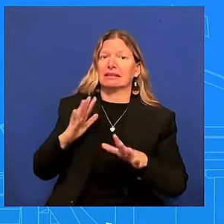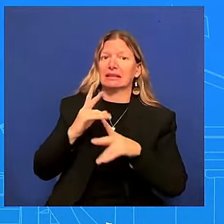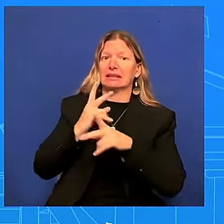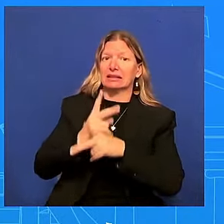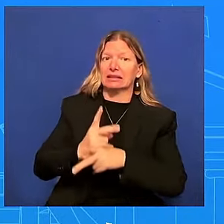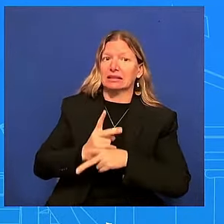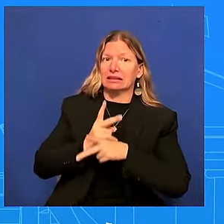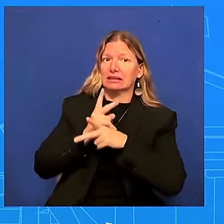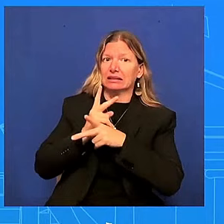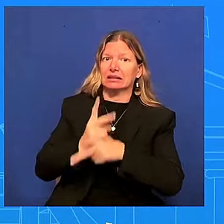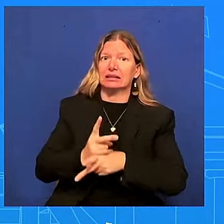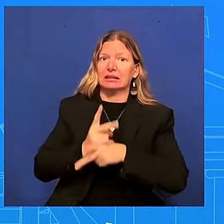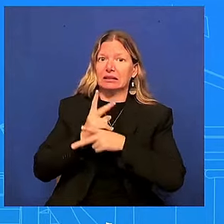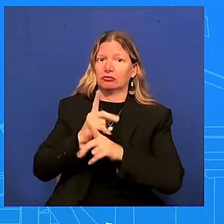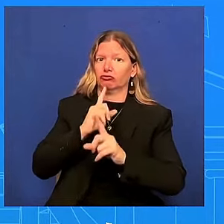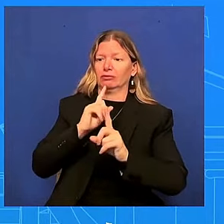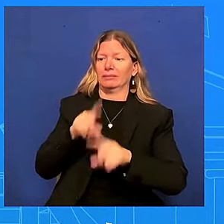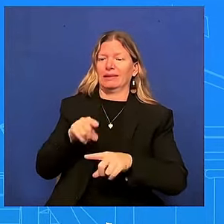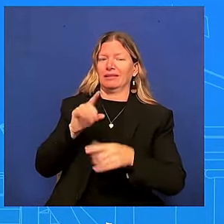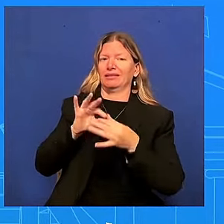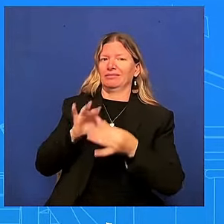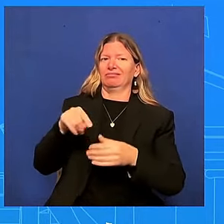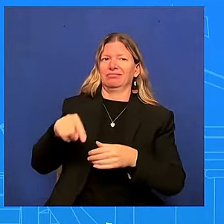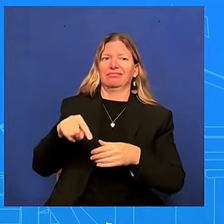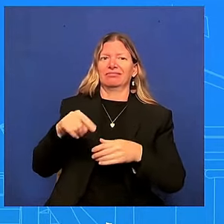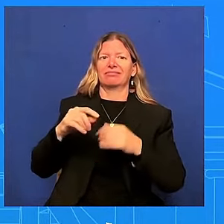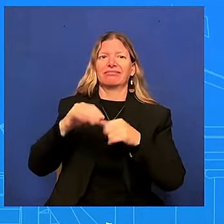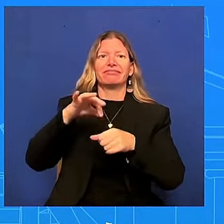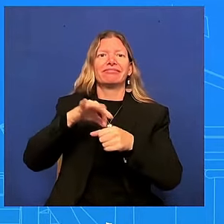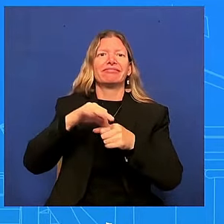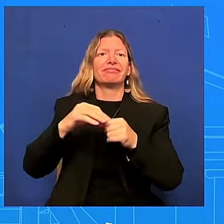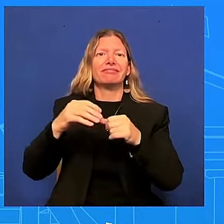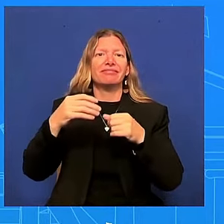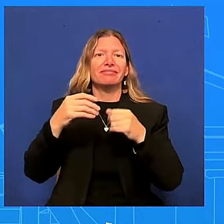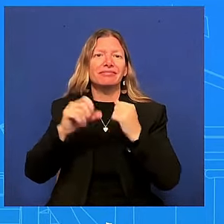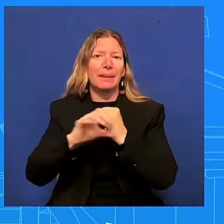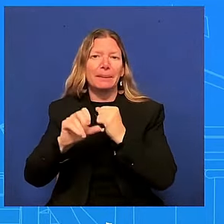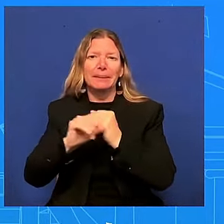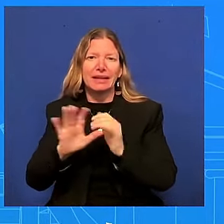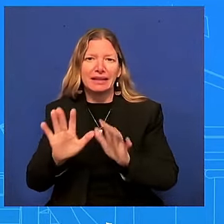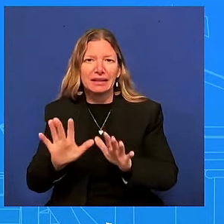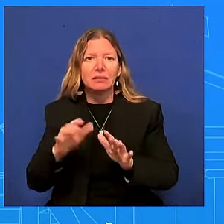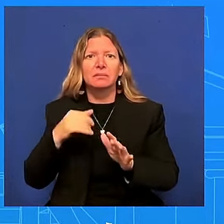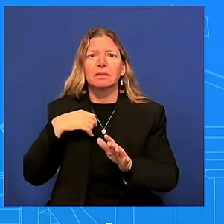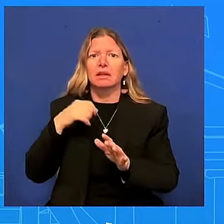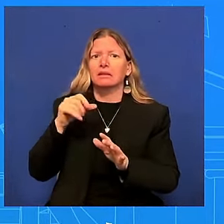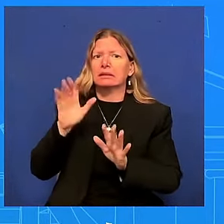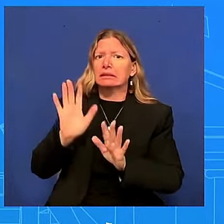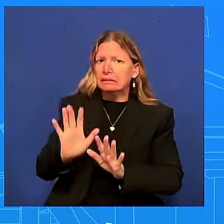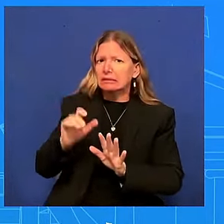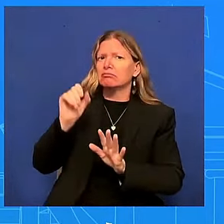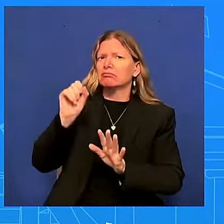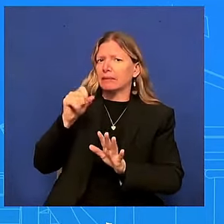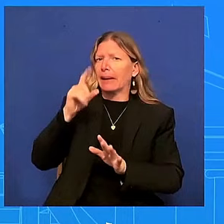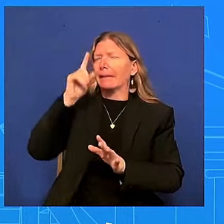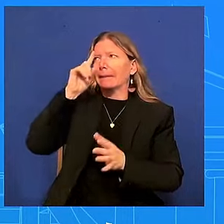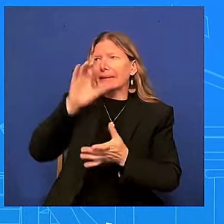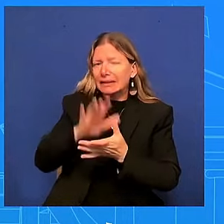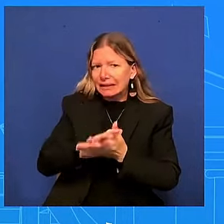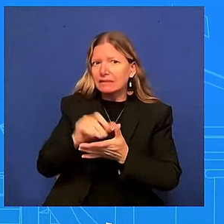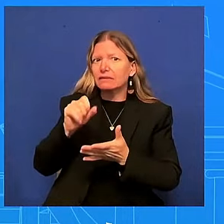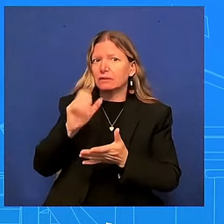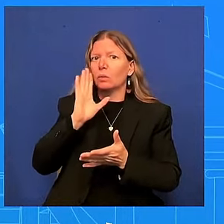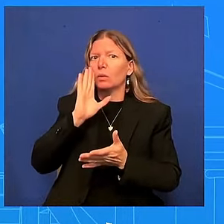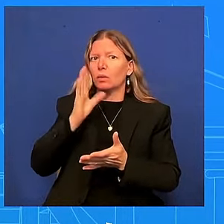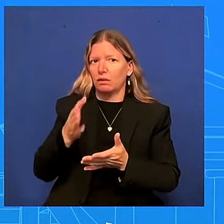it's not i do believe they have responded to this and they said that there's going to be uh another debate but i that's something for them to speak to and i will just quote